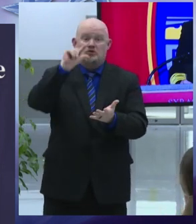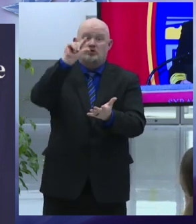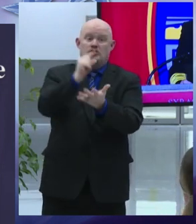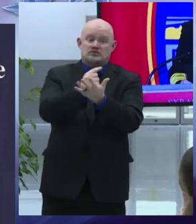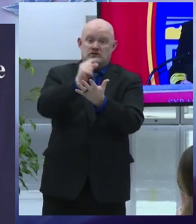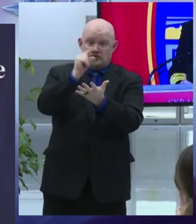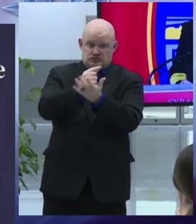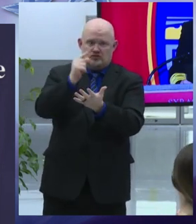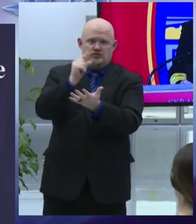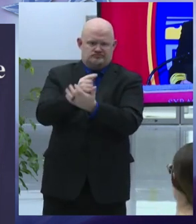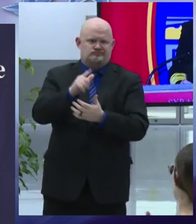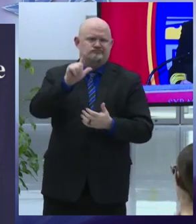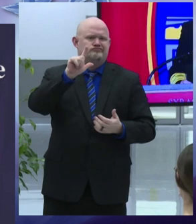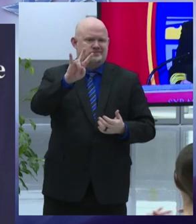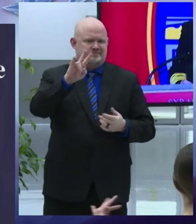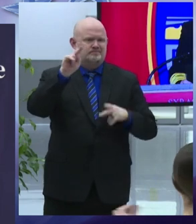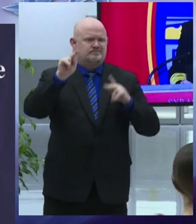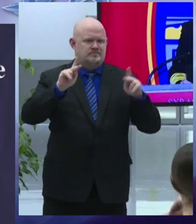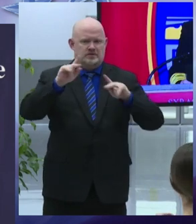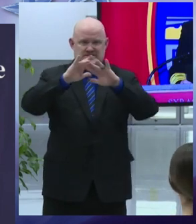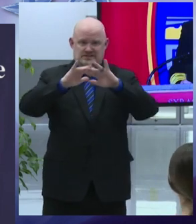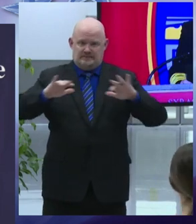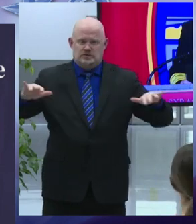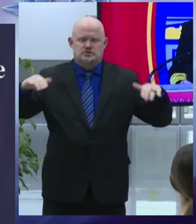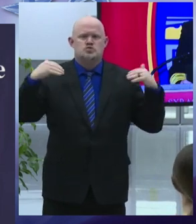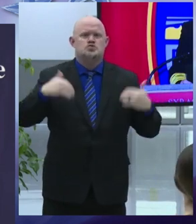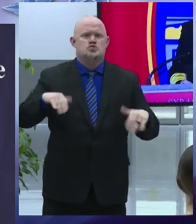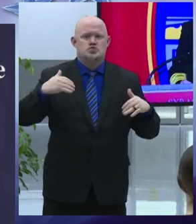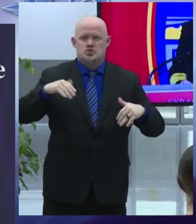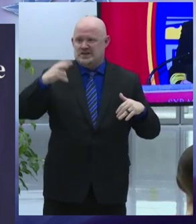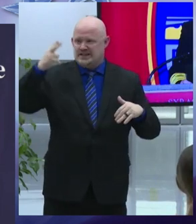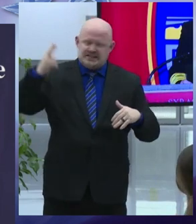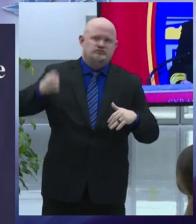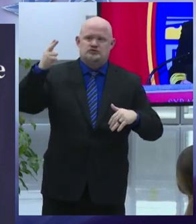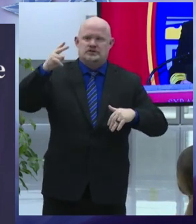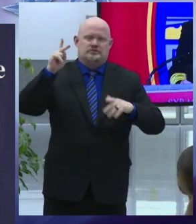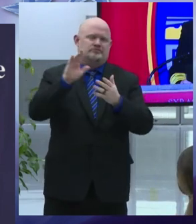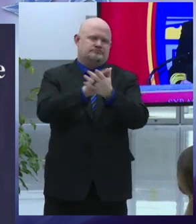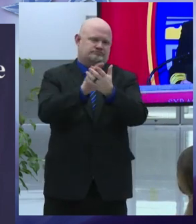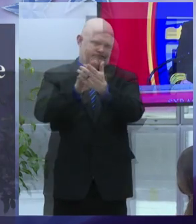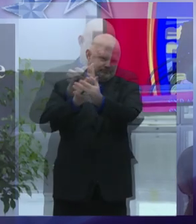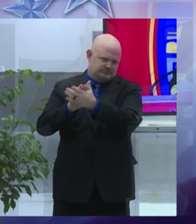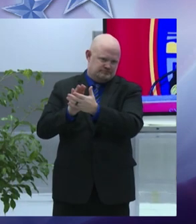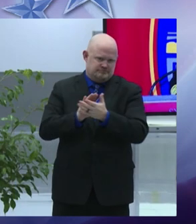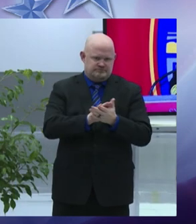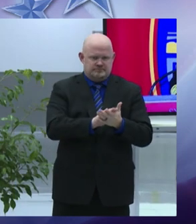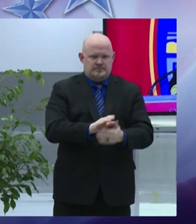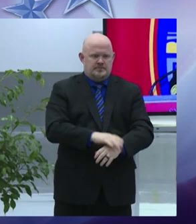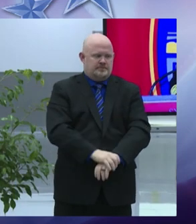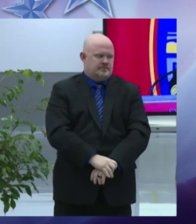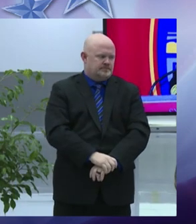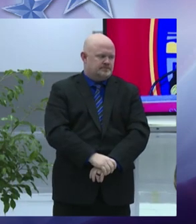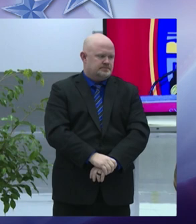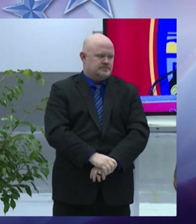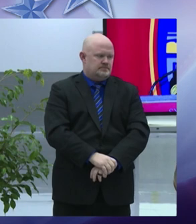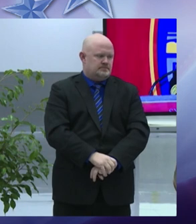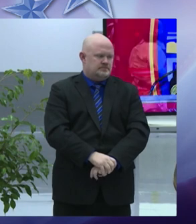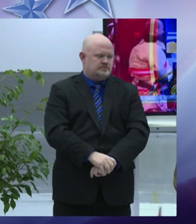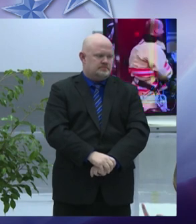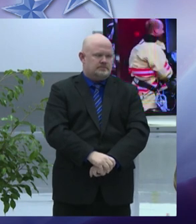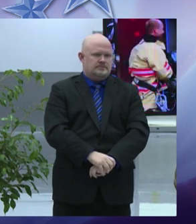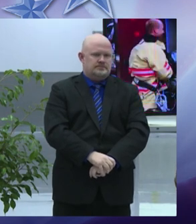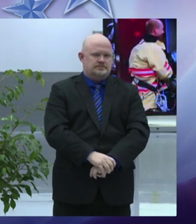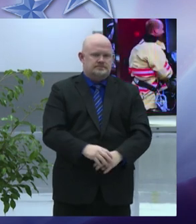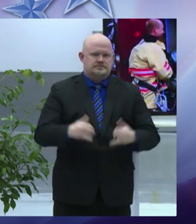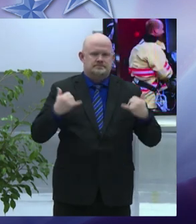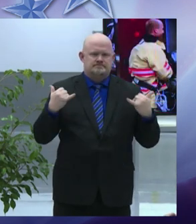in 2022 this department